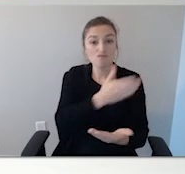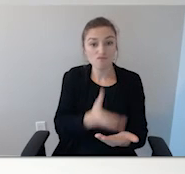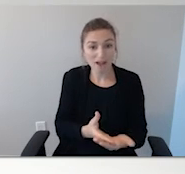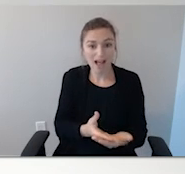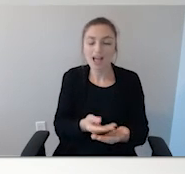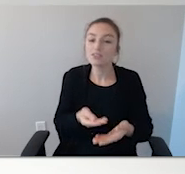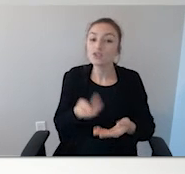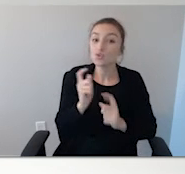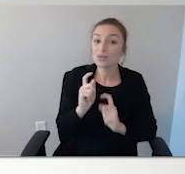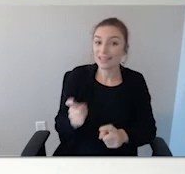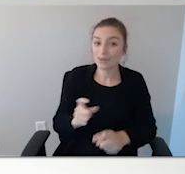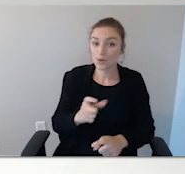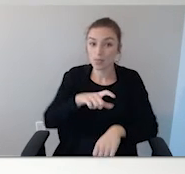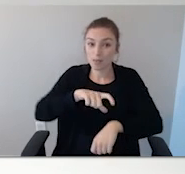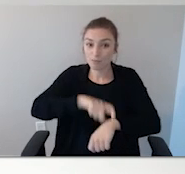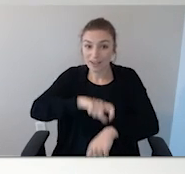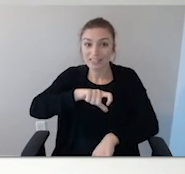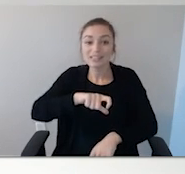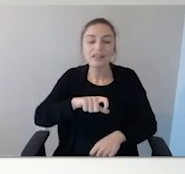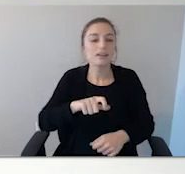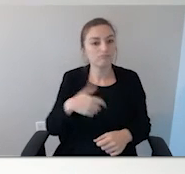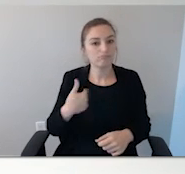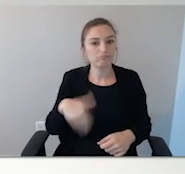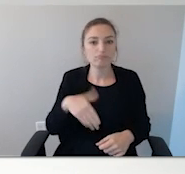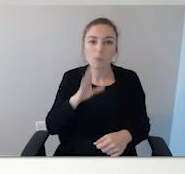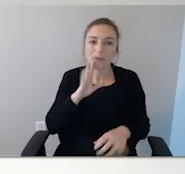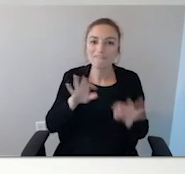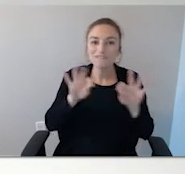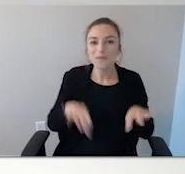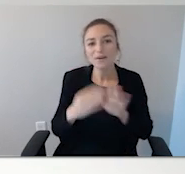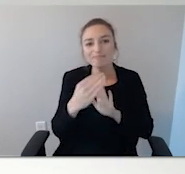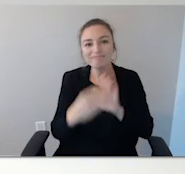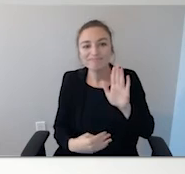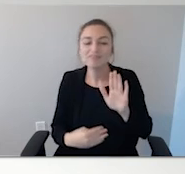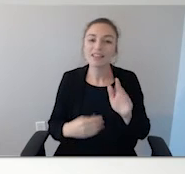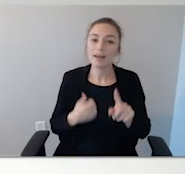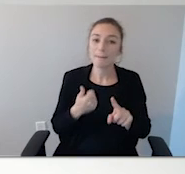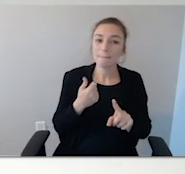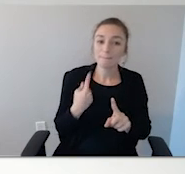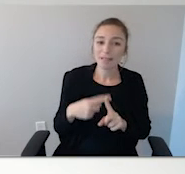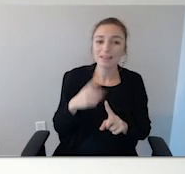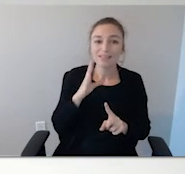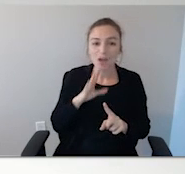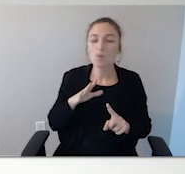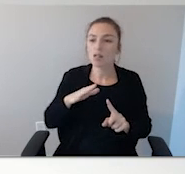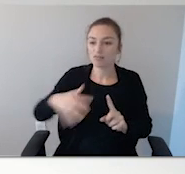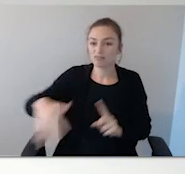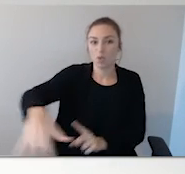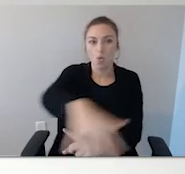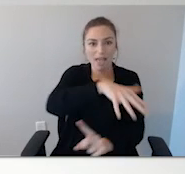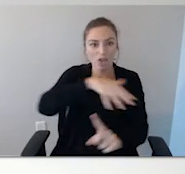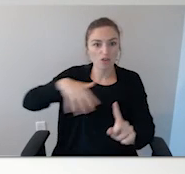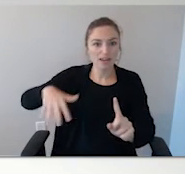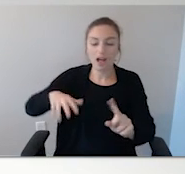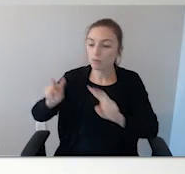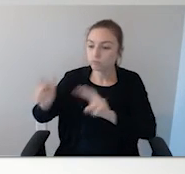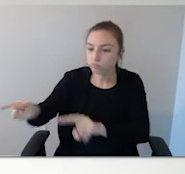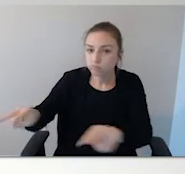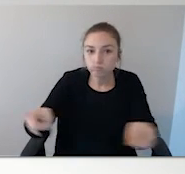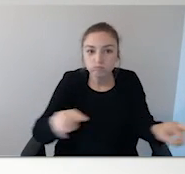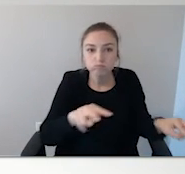her alert form basically. So she does a cursory look over the neighborhood and notes any bodies of water, what kind of